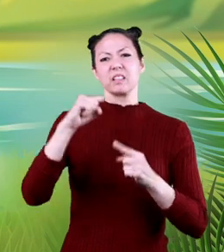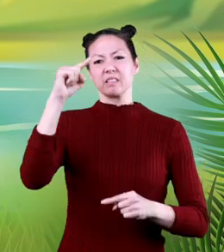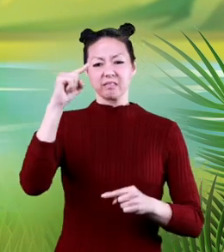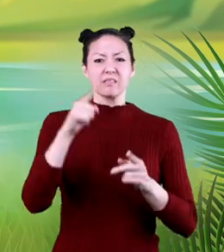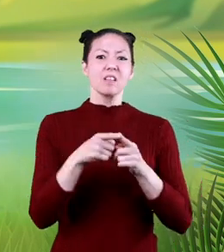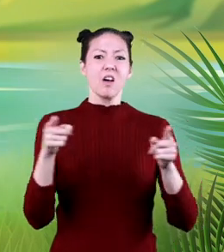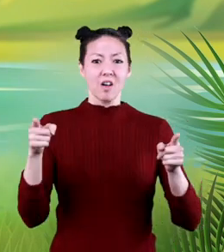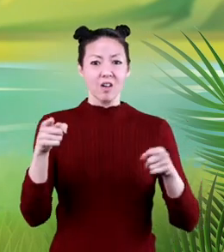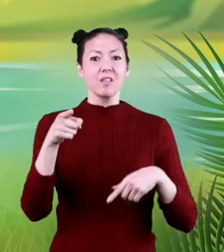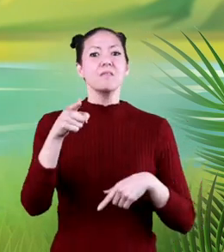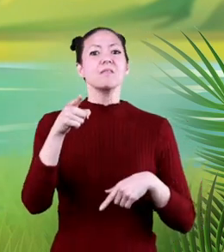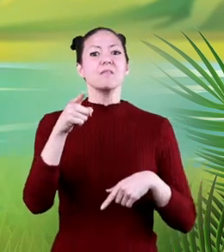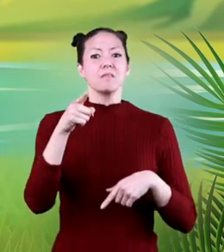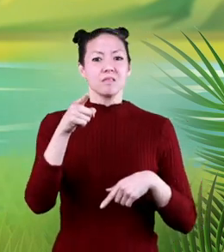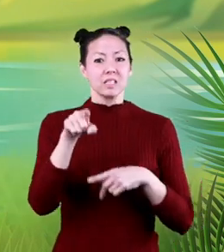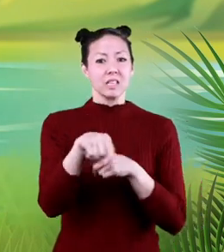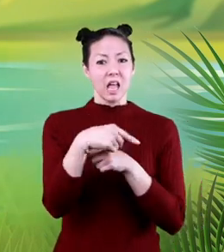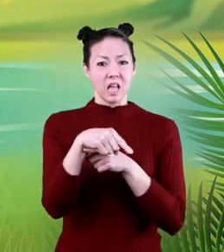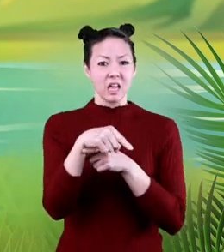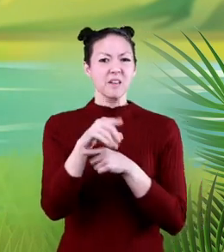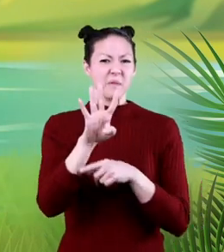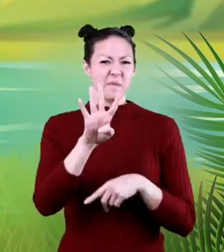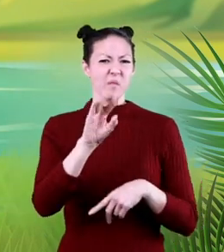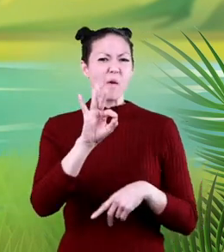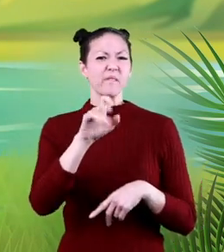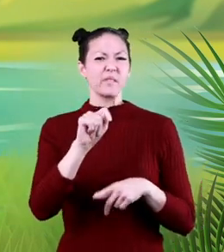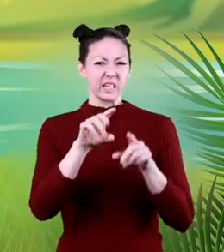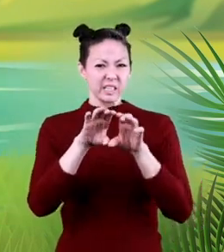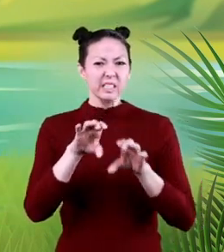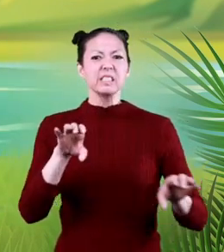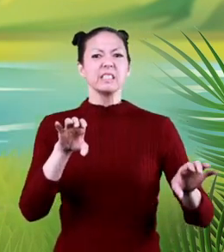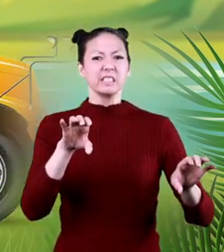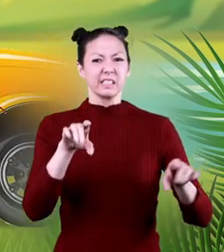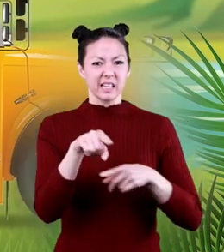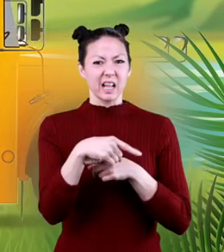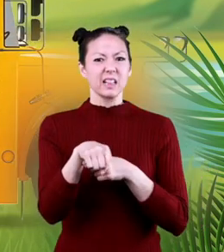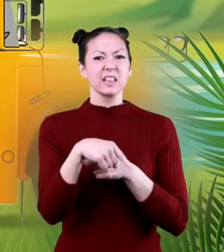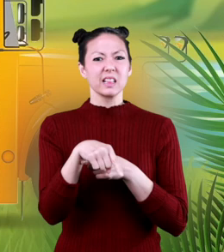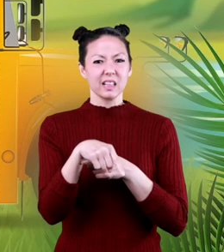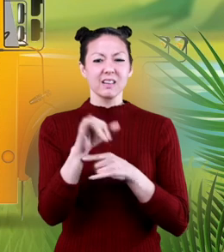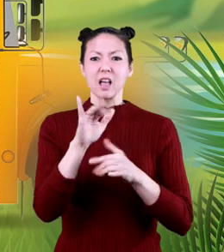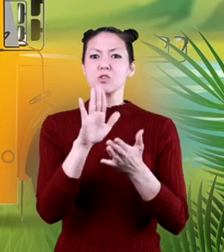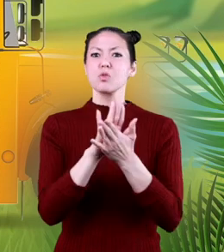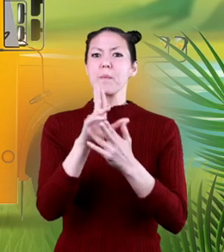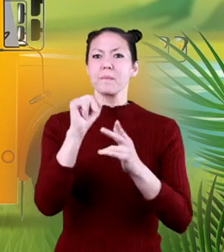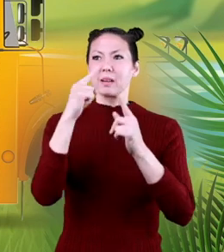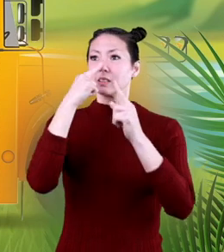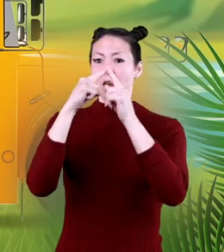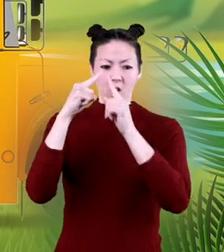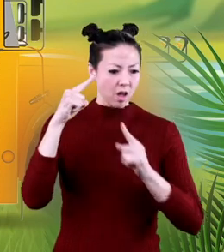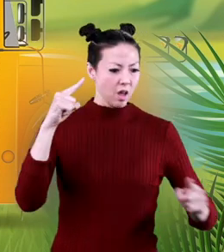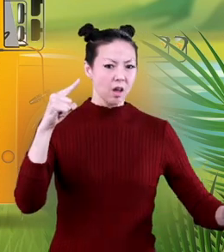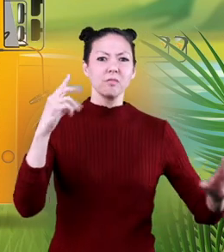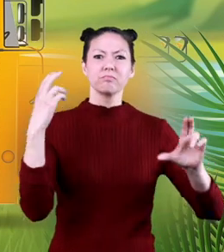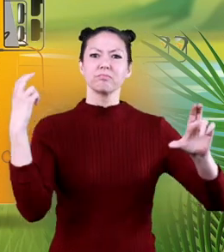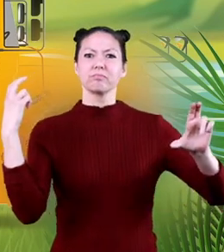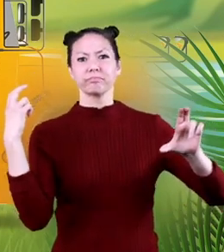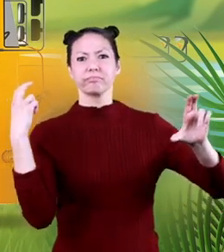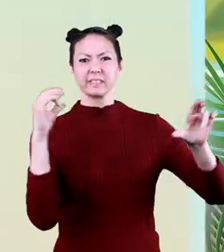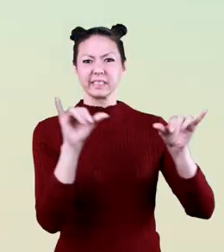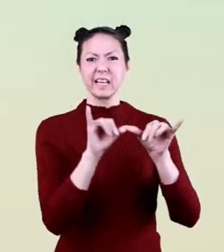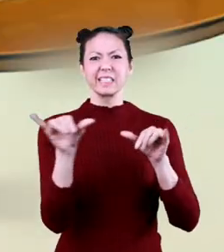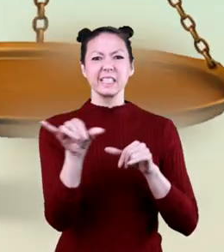of a T-Rex, from snout to tail, was around 40 feet, which is about the same length as a school bus.